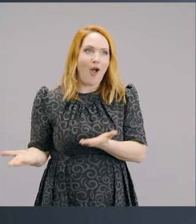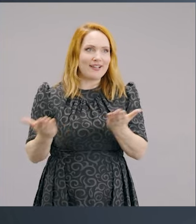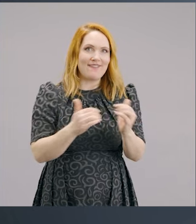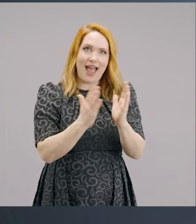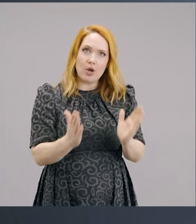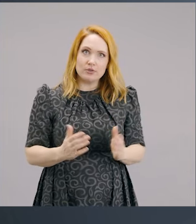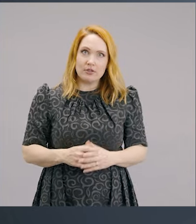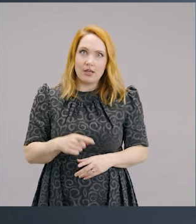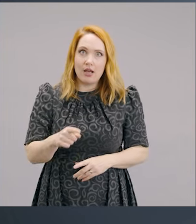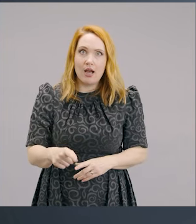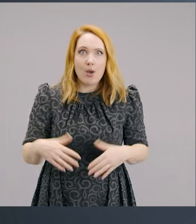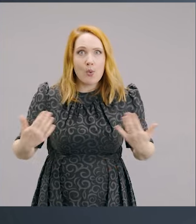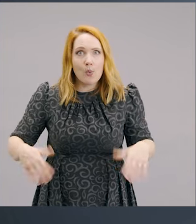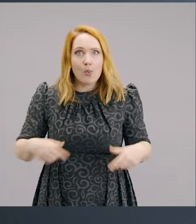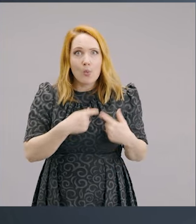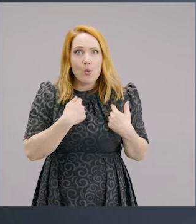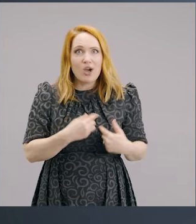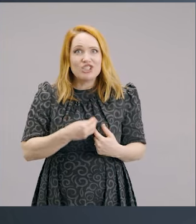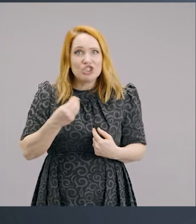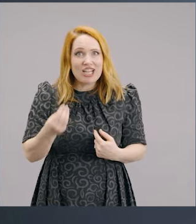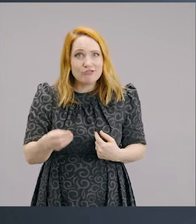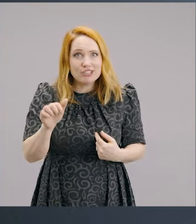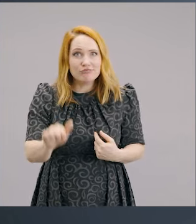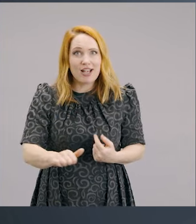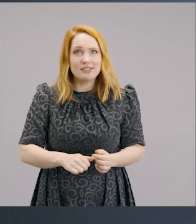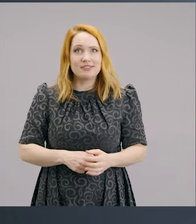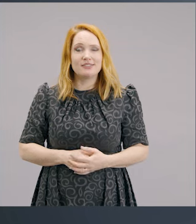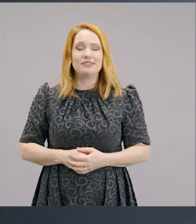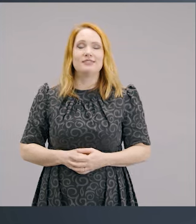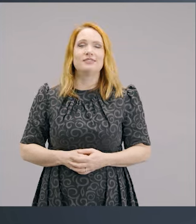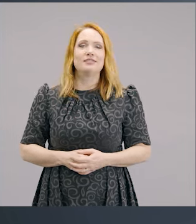because they didn't have one. Isn't that massive generosity?